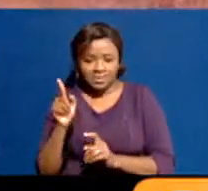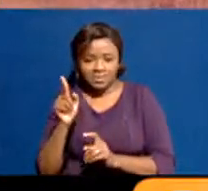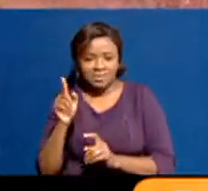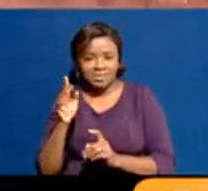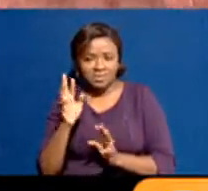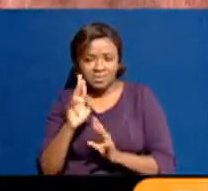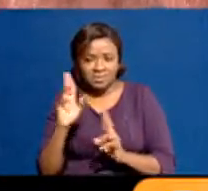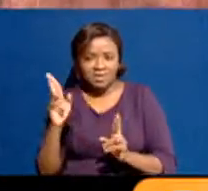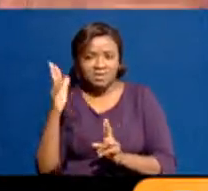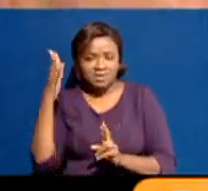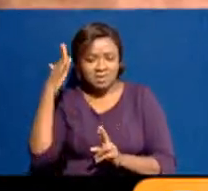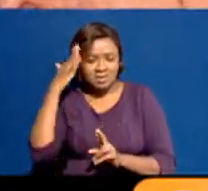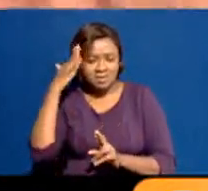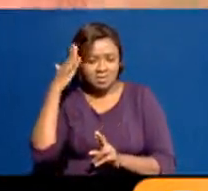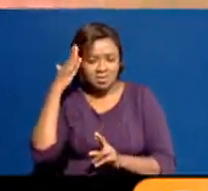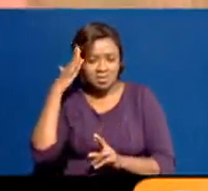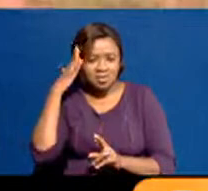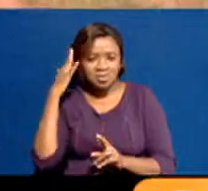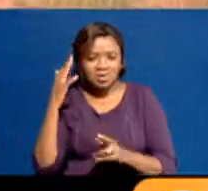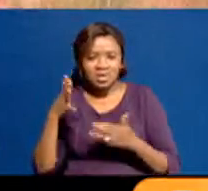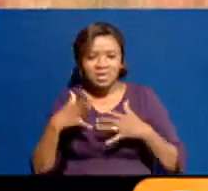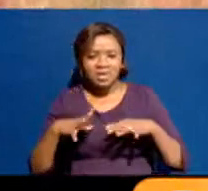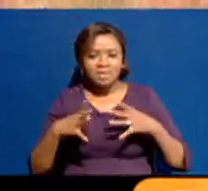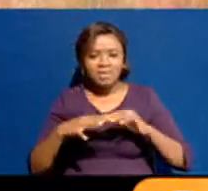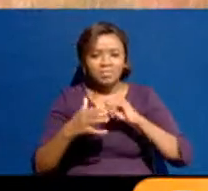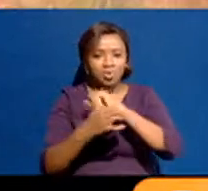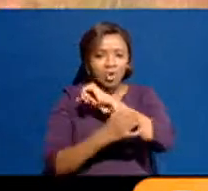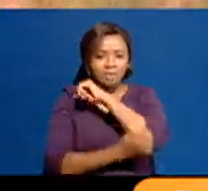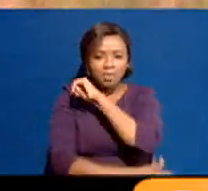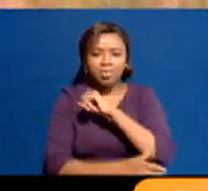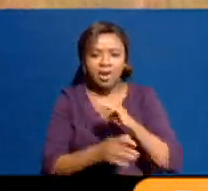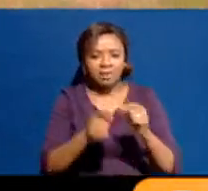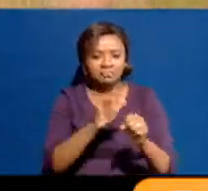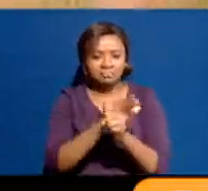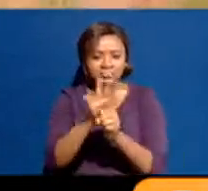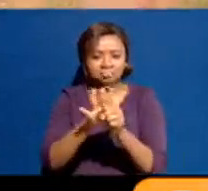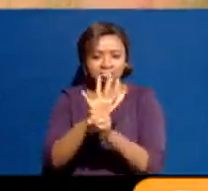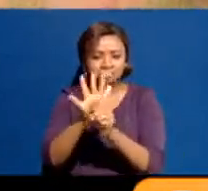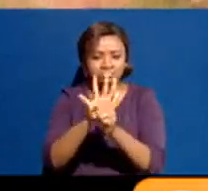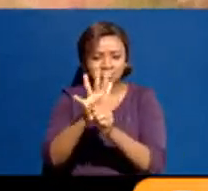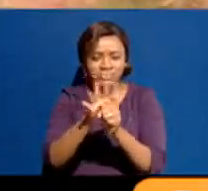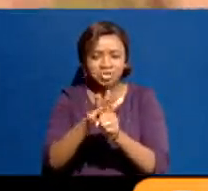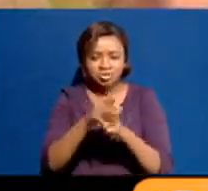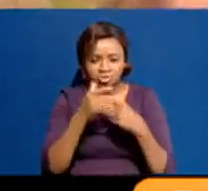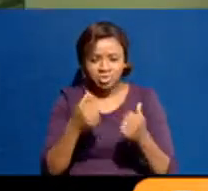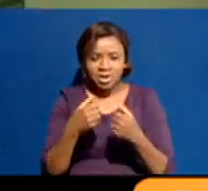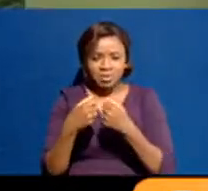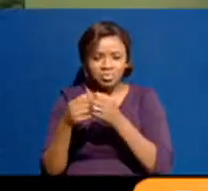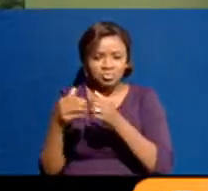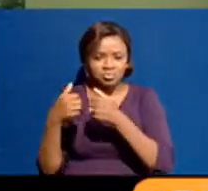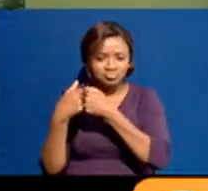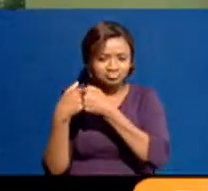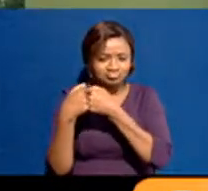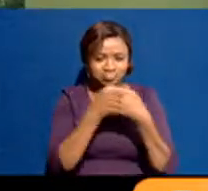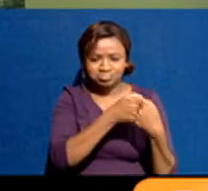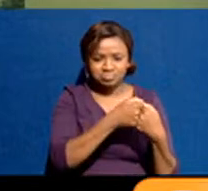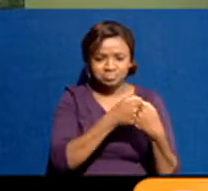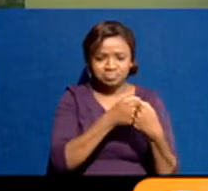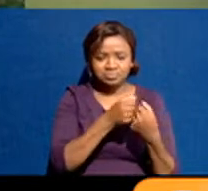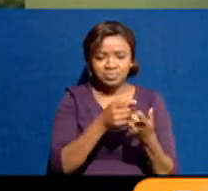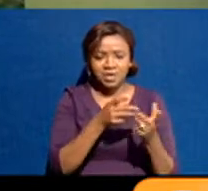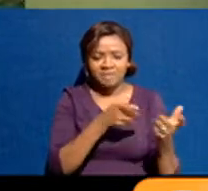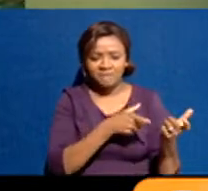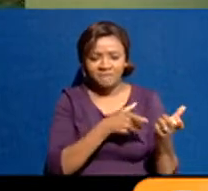and knowing that the poor are very many. So you actually set them up against the other classes. And the Hasla dynasty